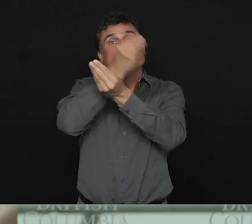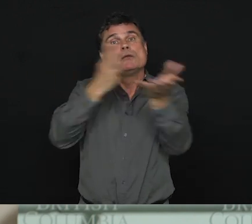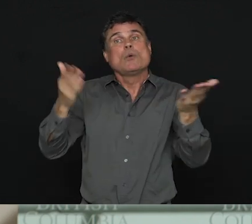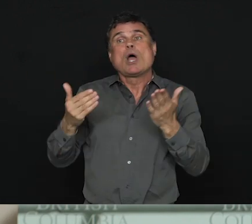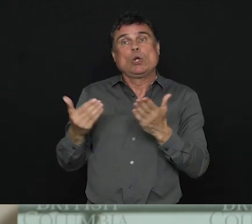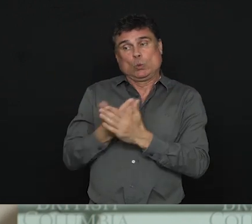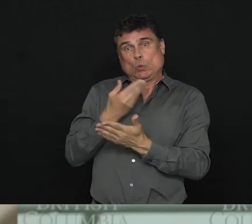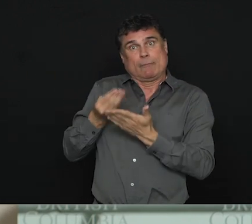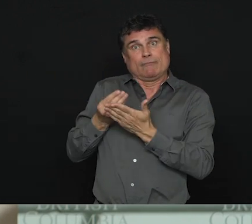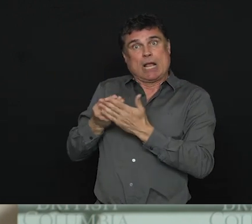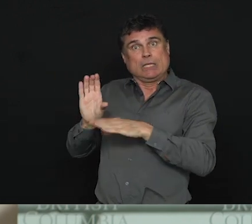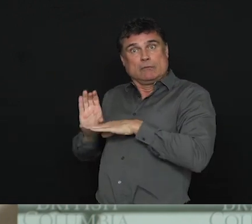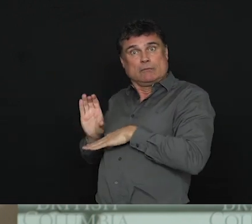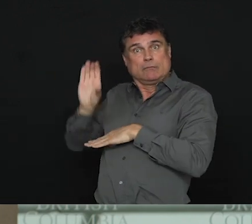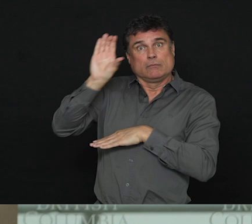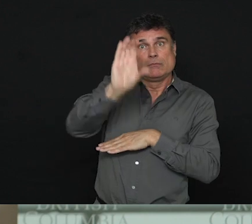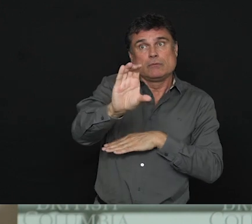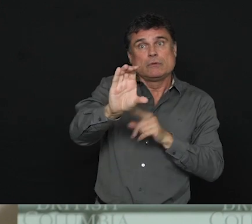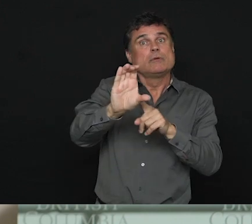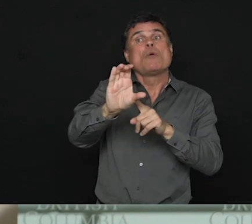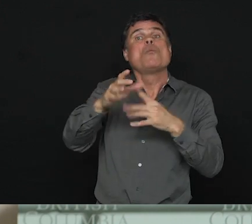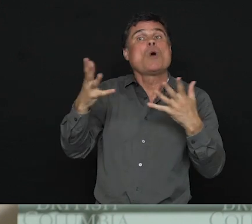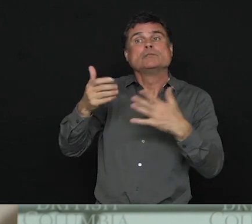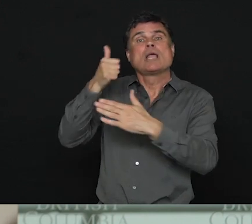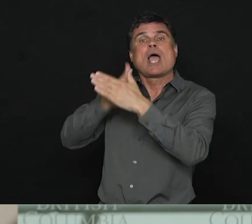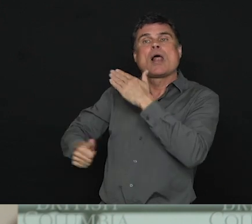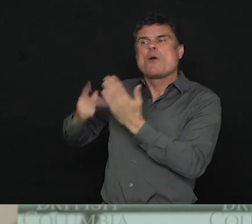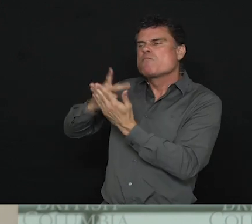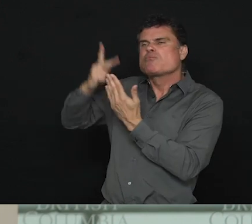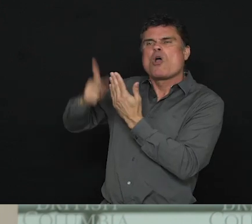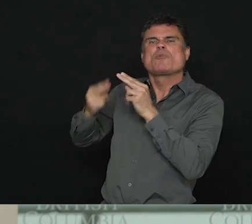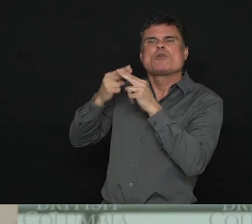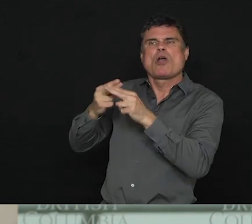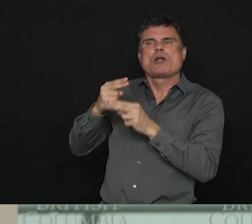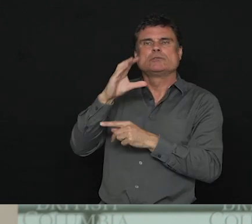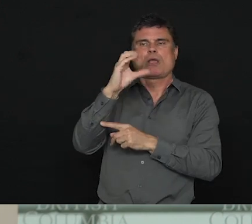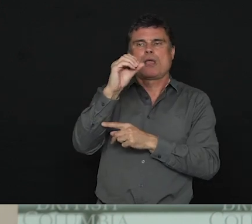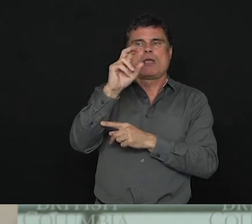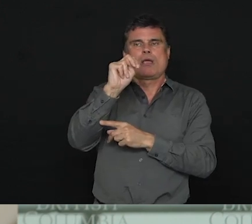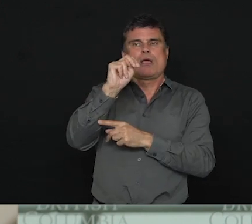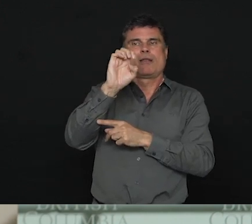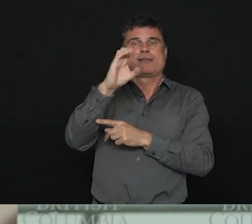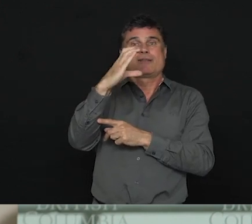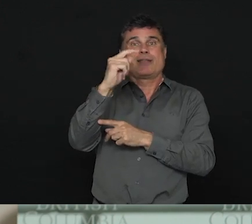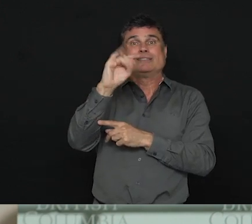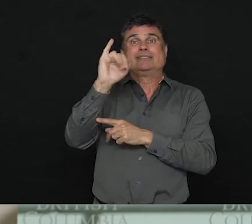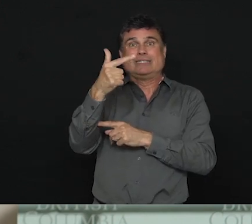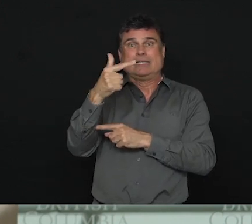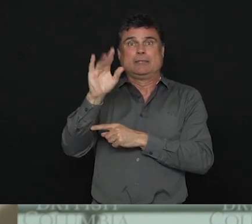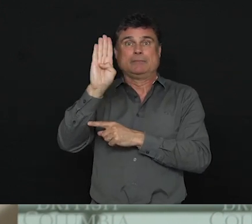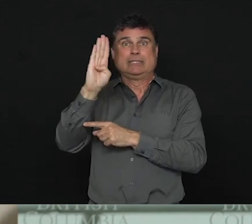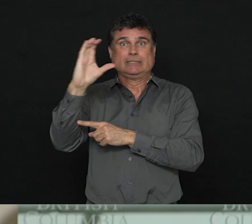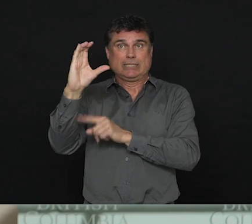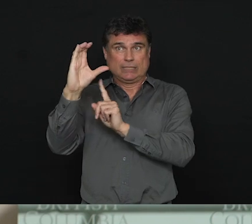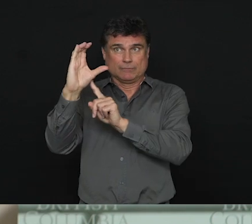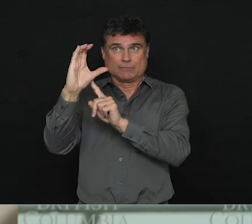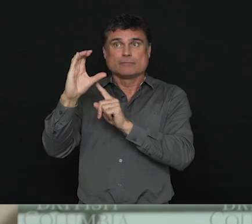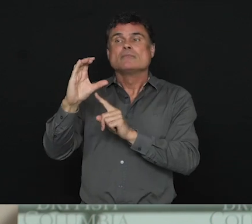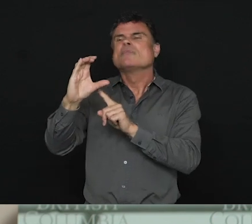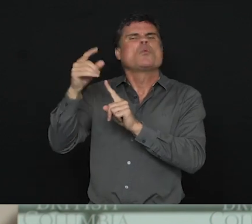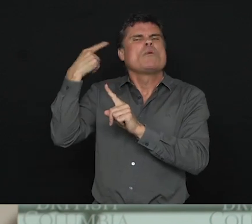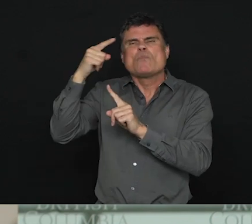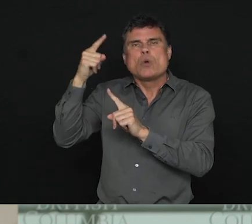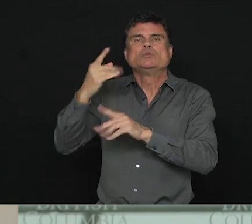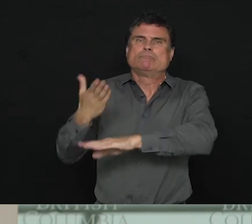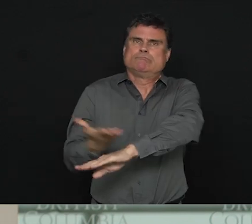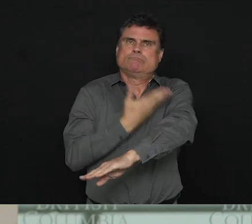Connecting British Columbia program that will give people in the rural, remote and indigenous communities access to faster and